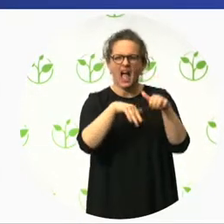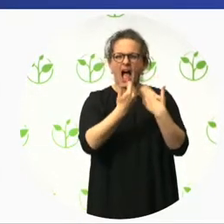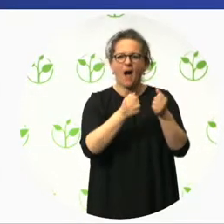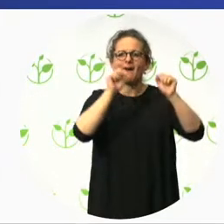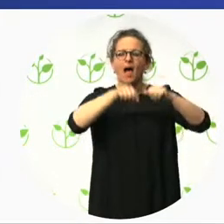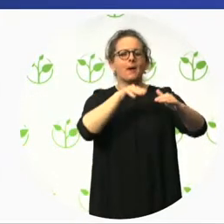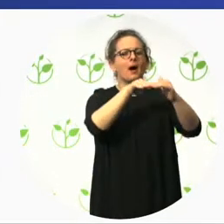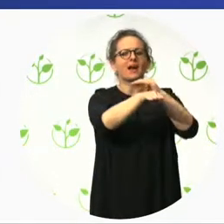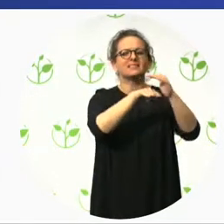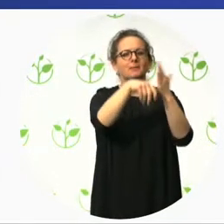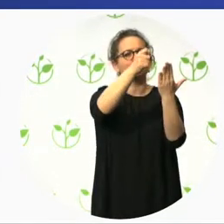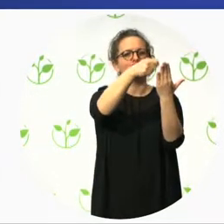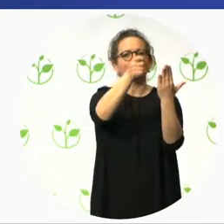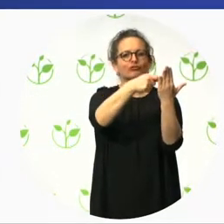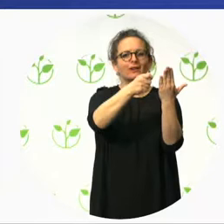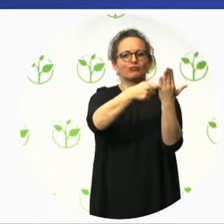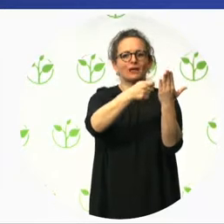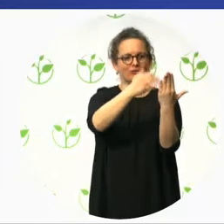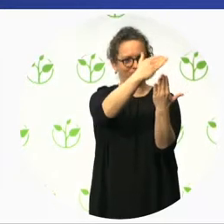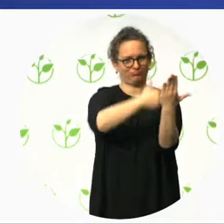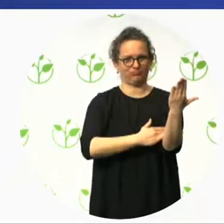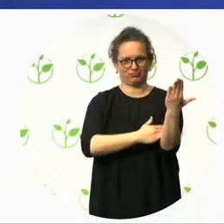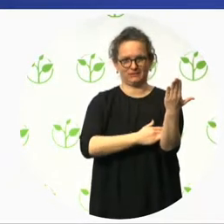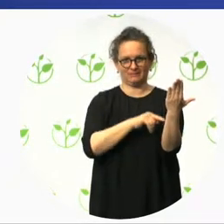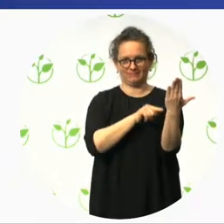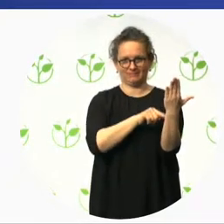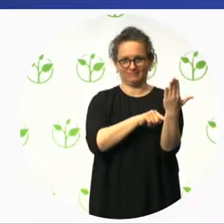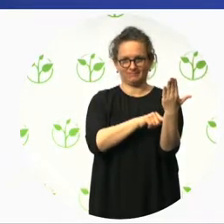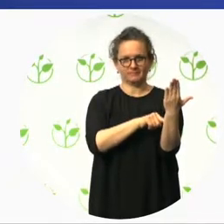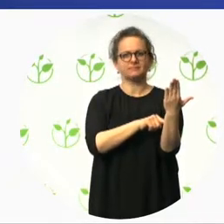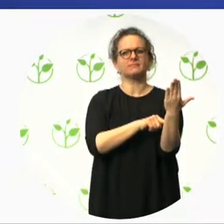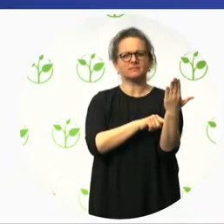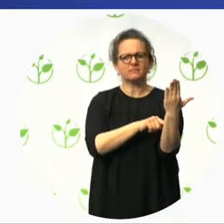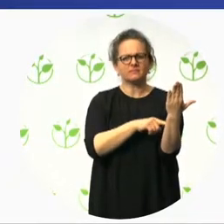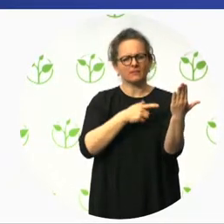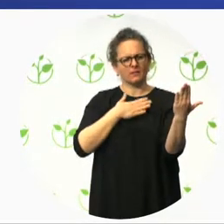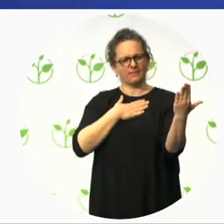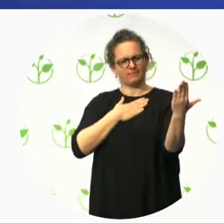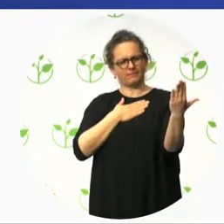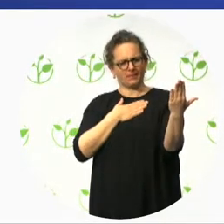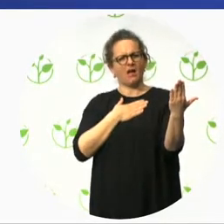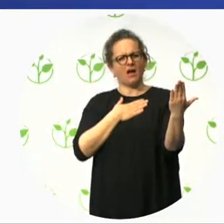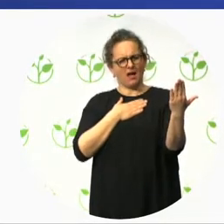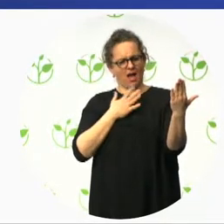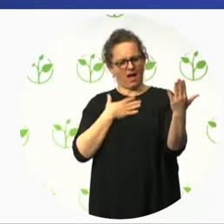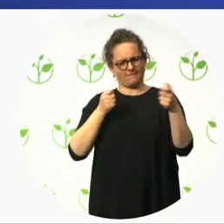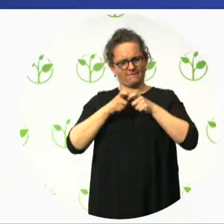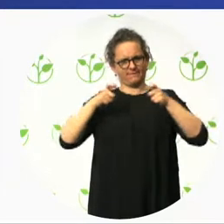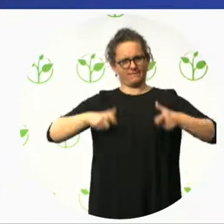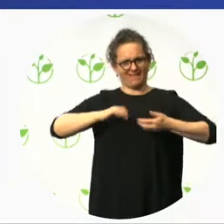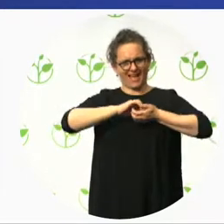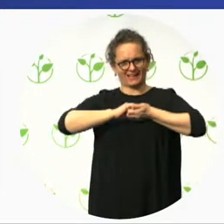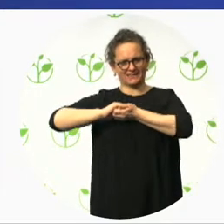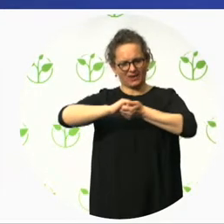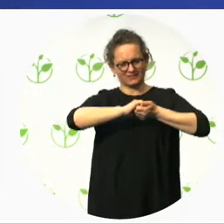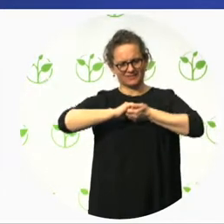We are a federal association in Austria, and we support independent